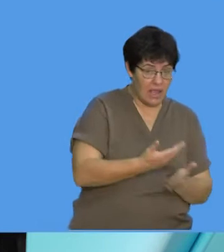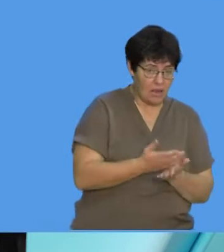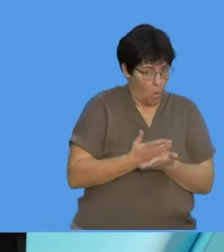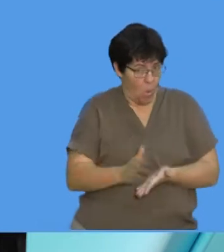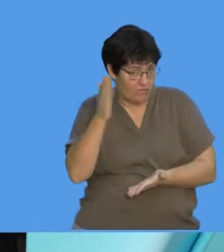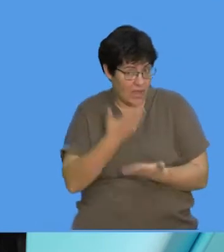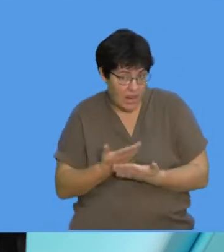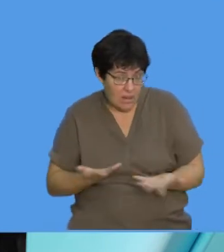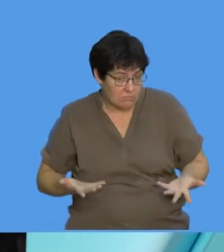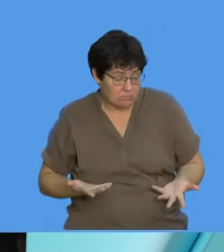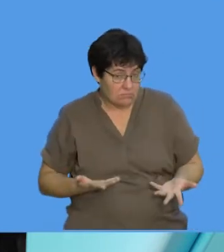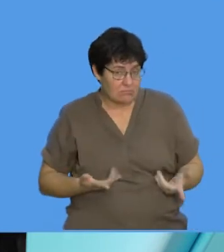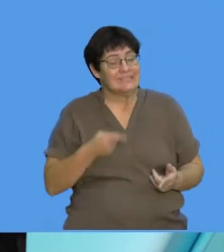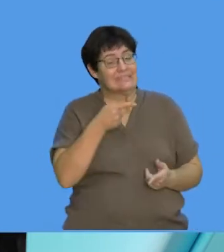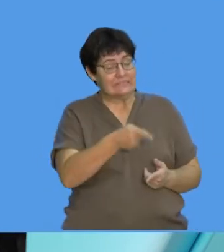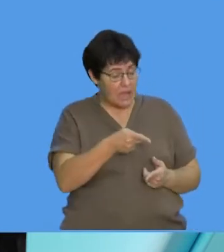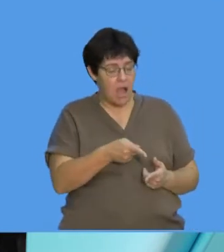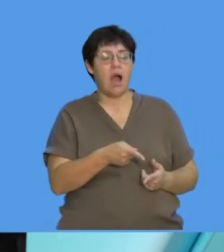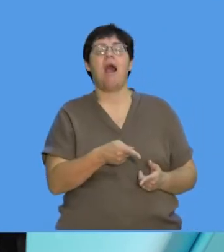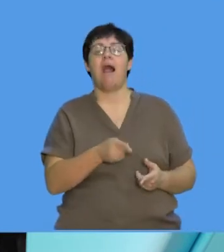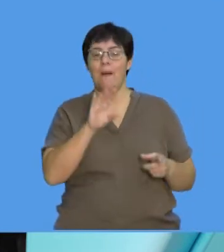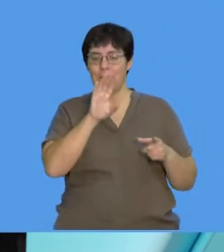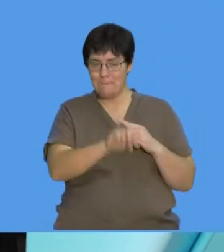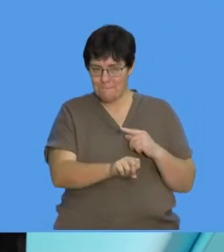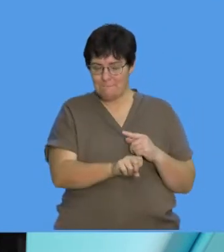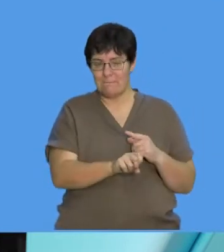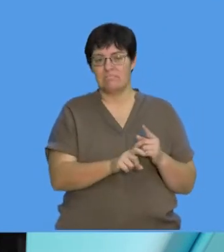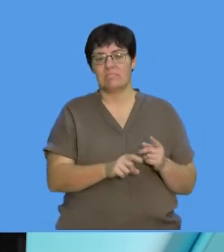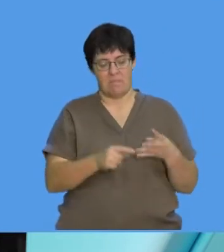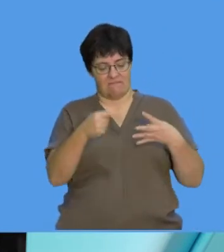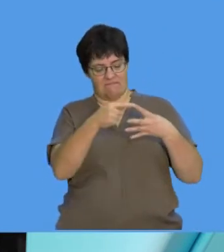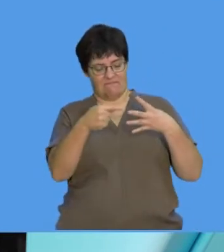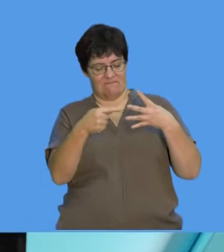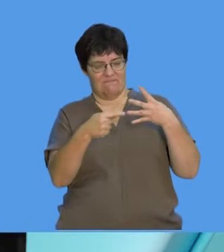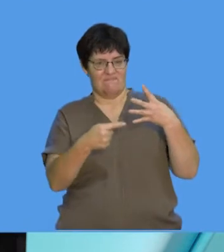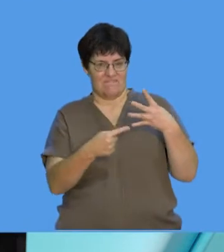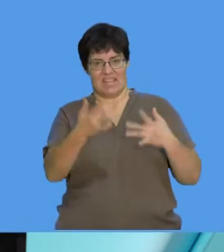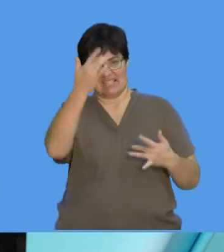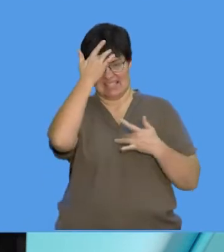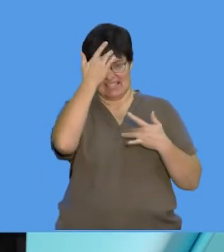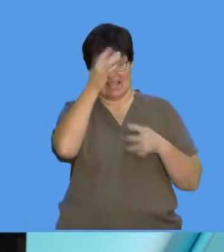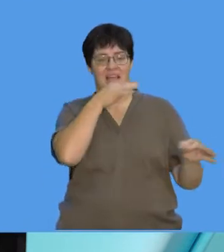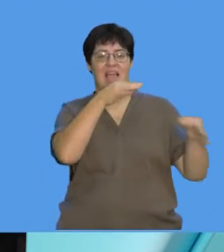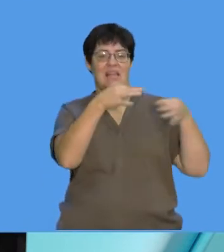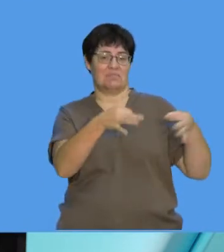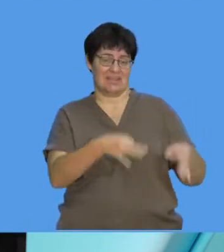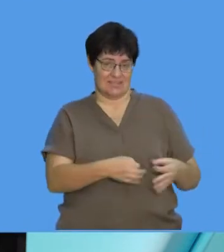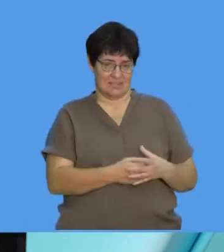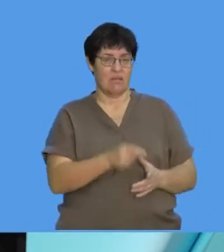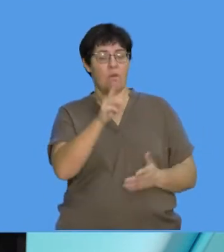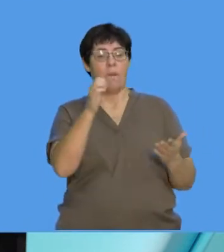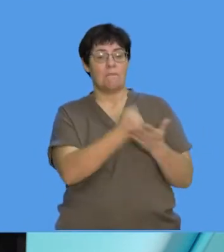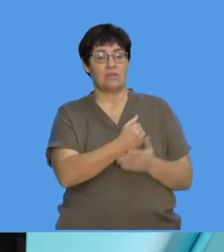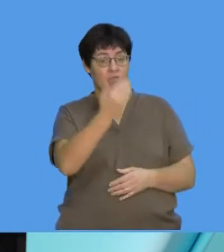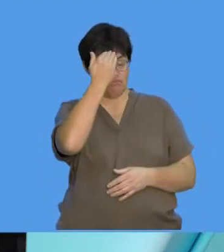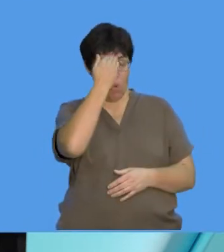rid of them? And in that vein, I'm going to go over four diseases with you. But you just need to